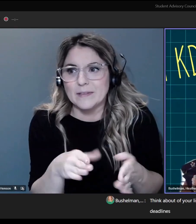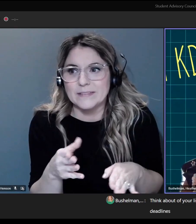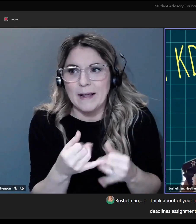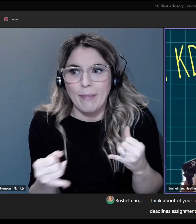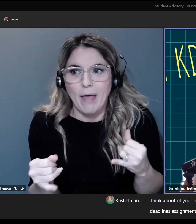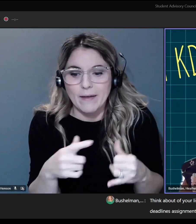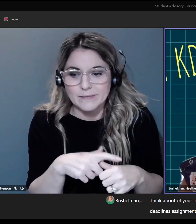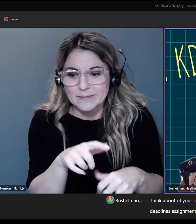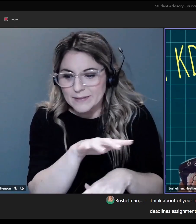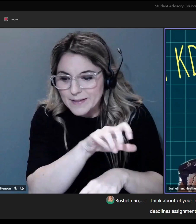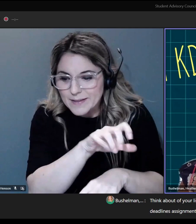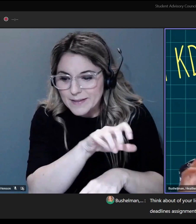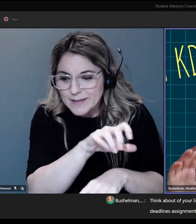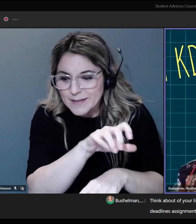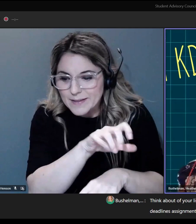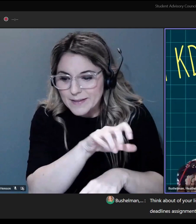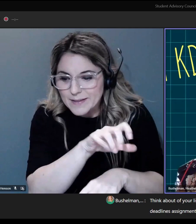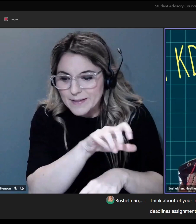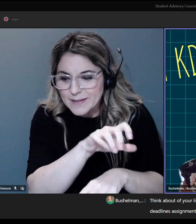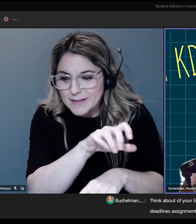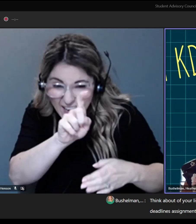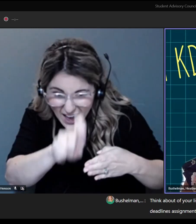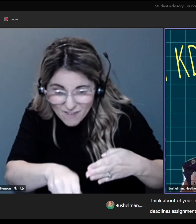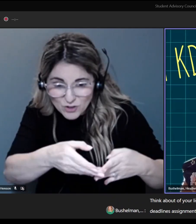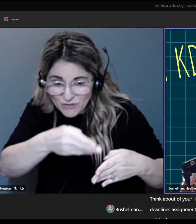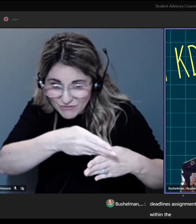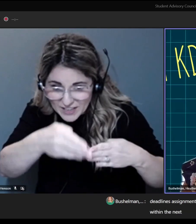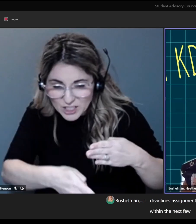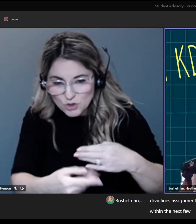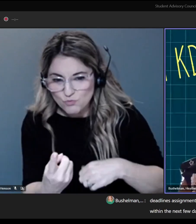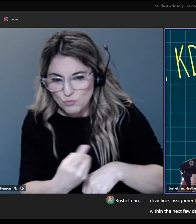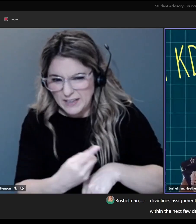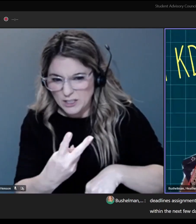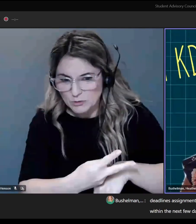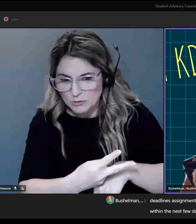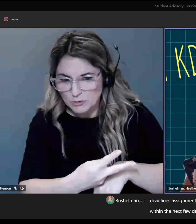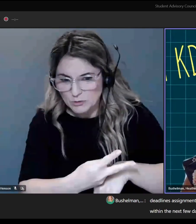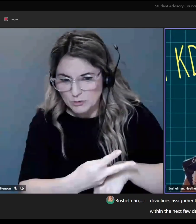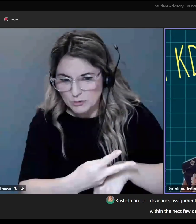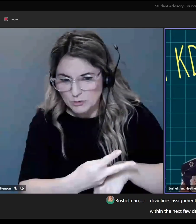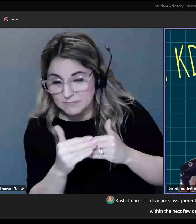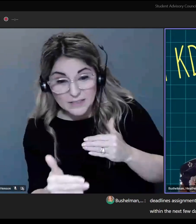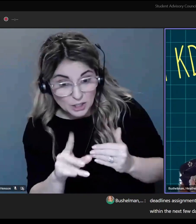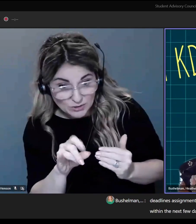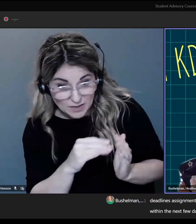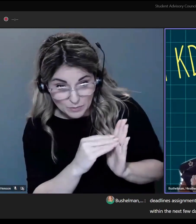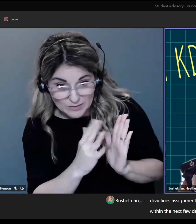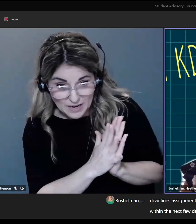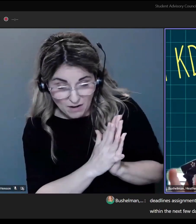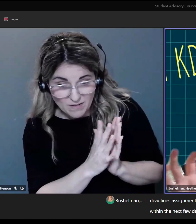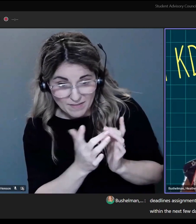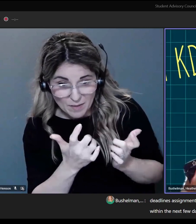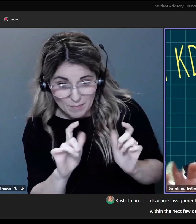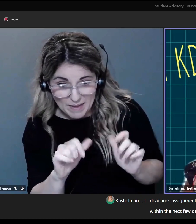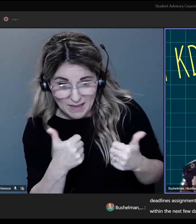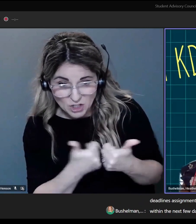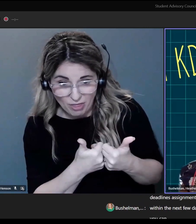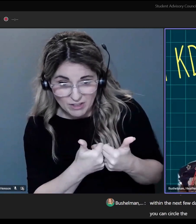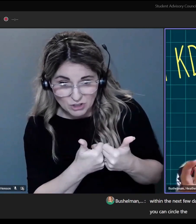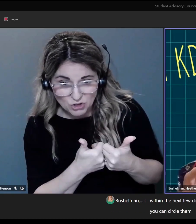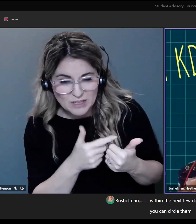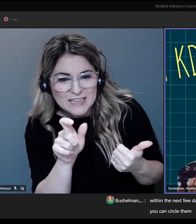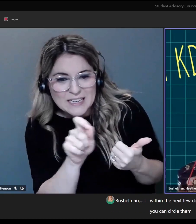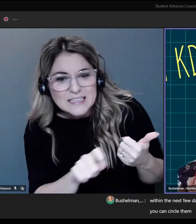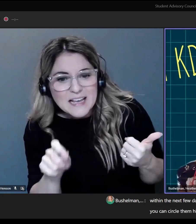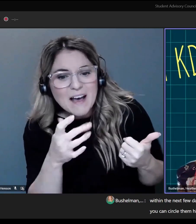assignments, whatever you have to accomplish within the next few days. And if you did write those down, if you can circle